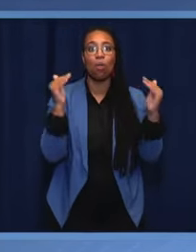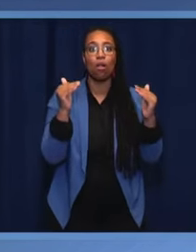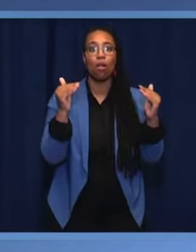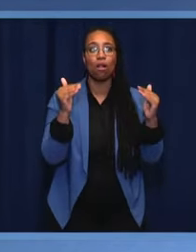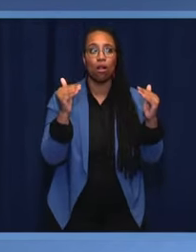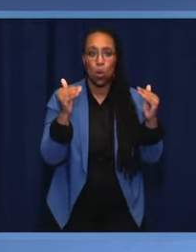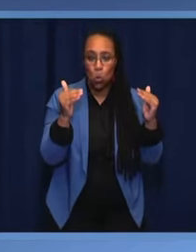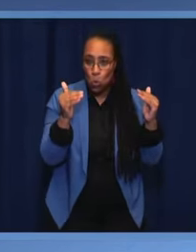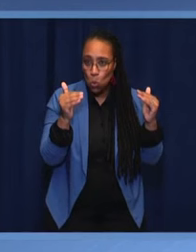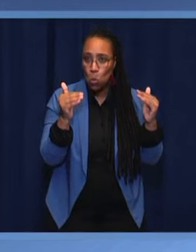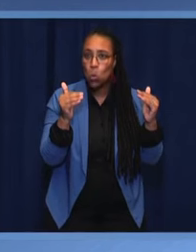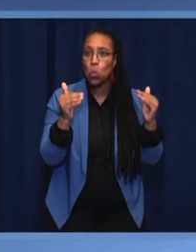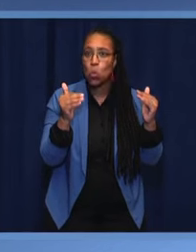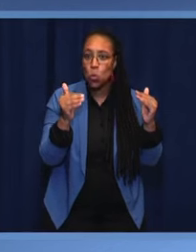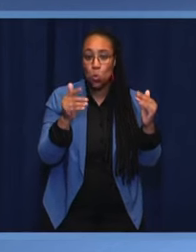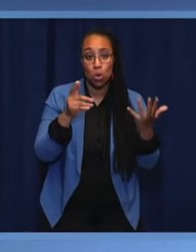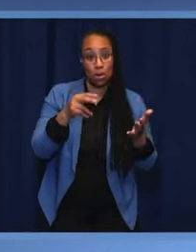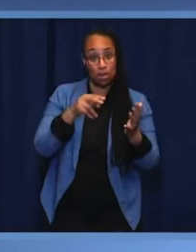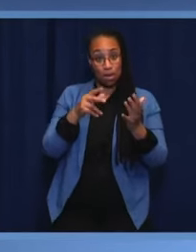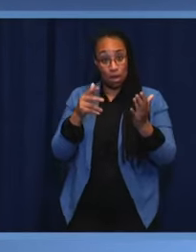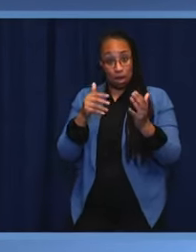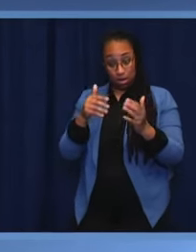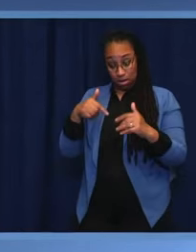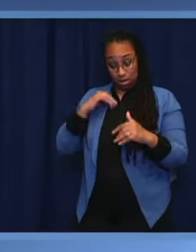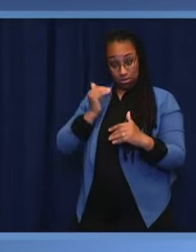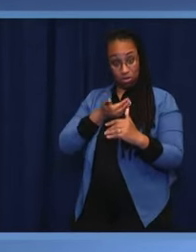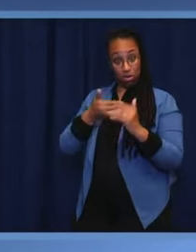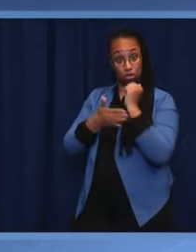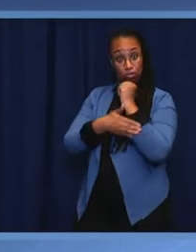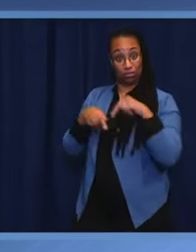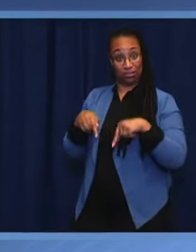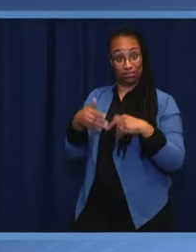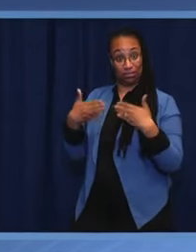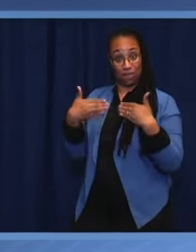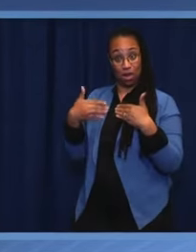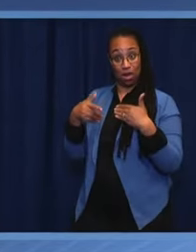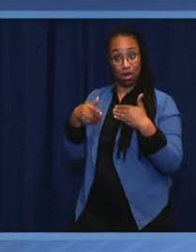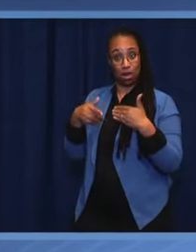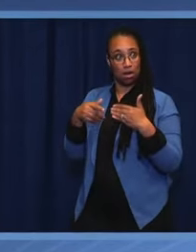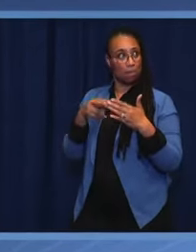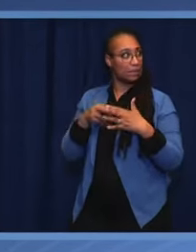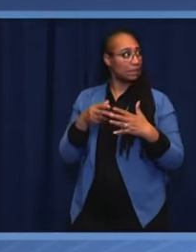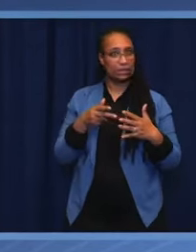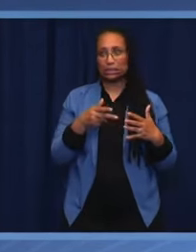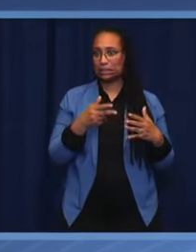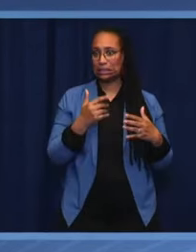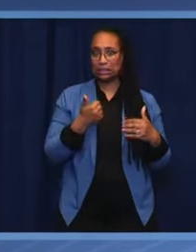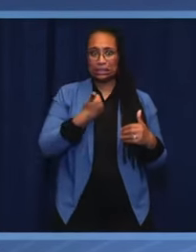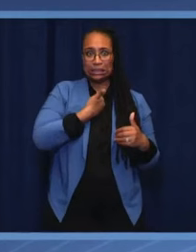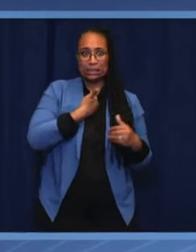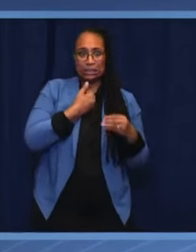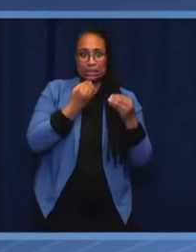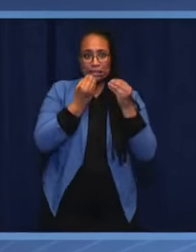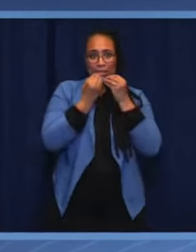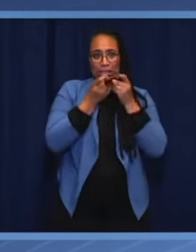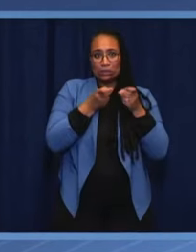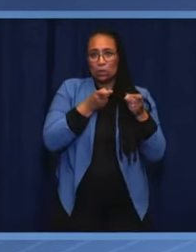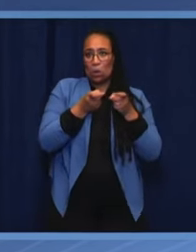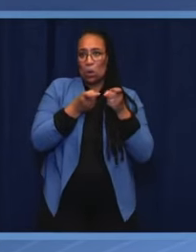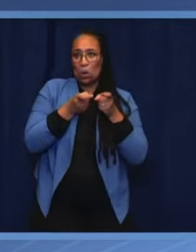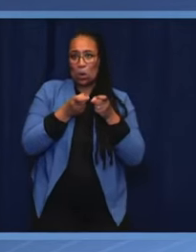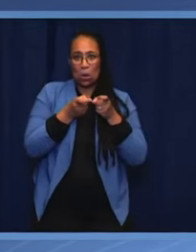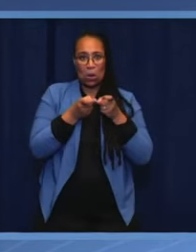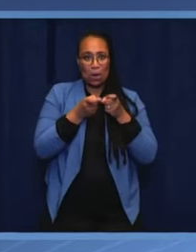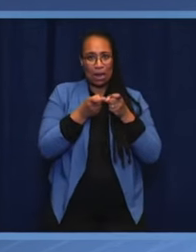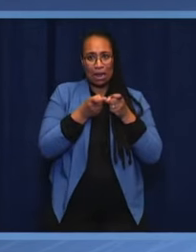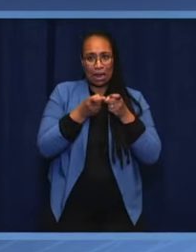ours, food sovereignty as an instrument is going to generate wealth within our